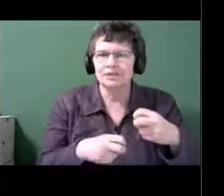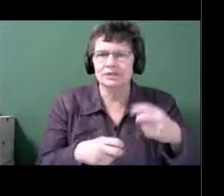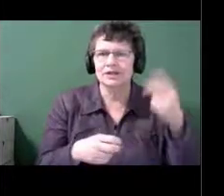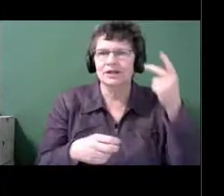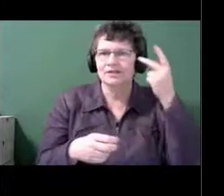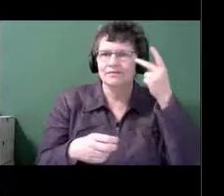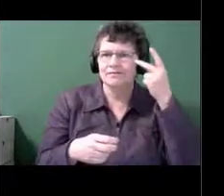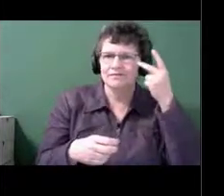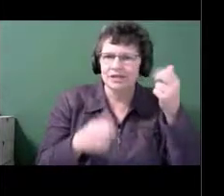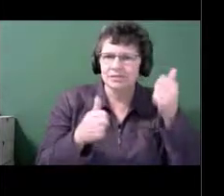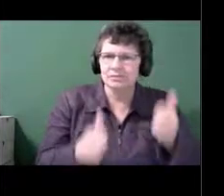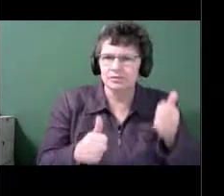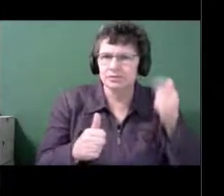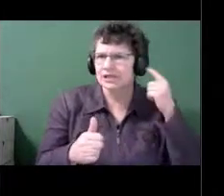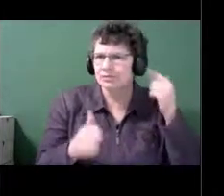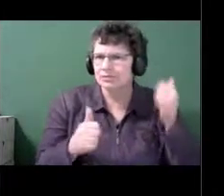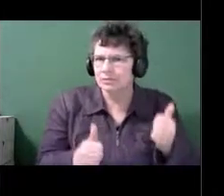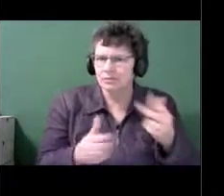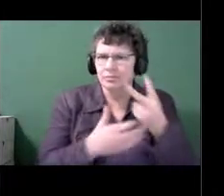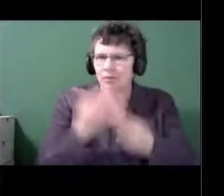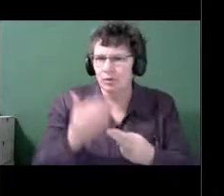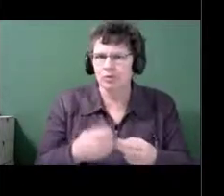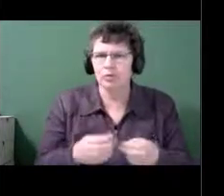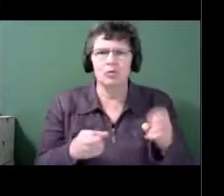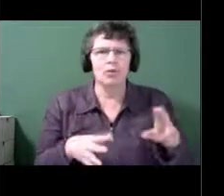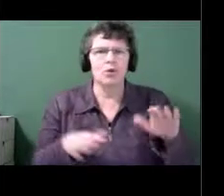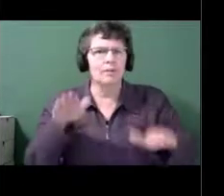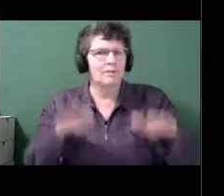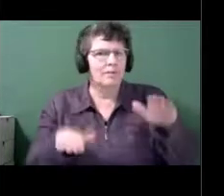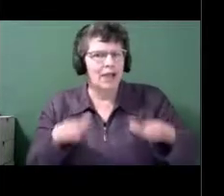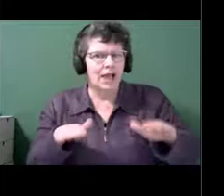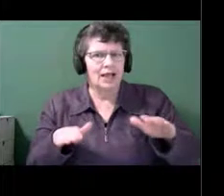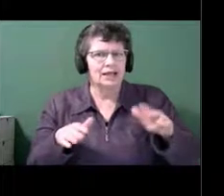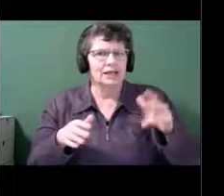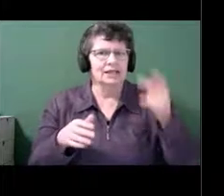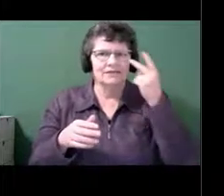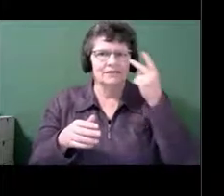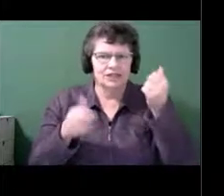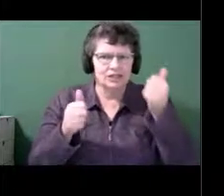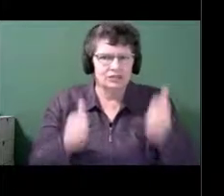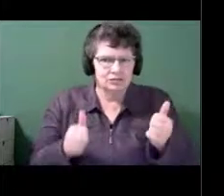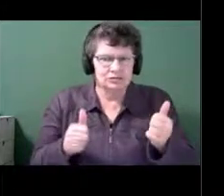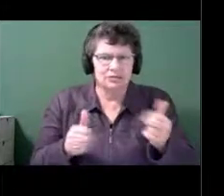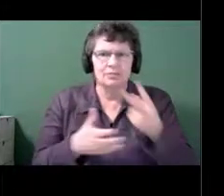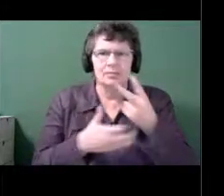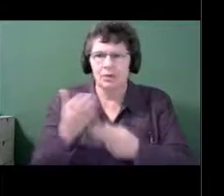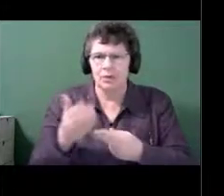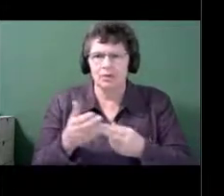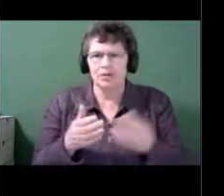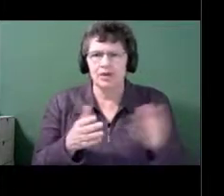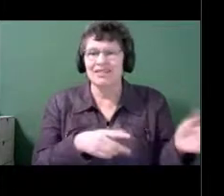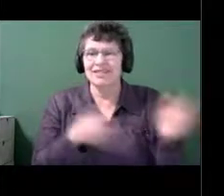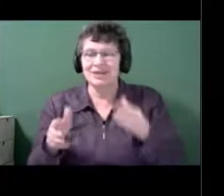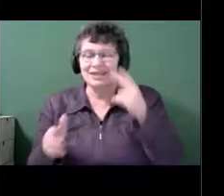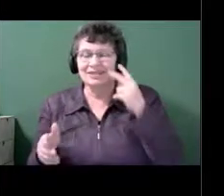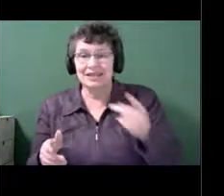likely to have the other one. And then, you know, things rapidly become a challenge for you. Next slide.